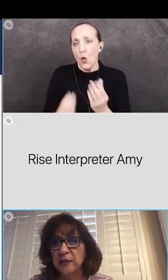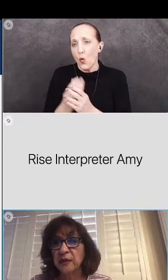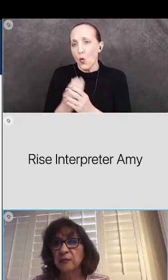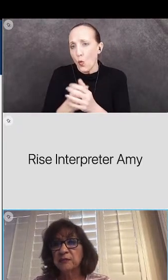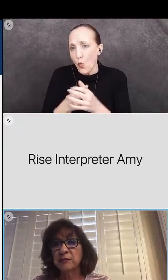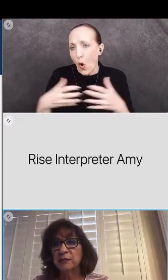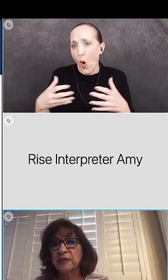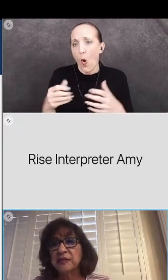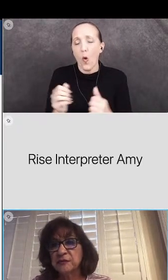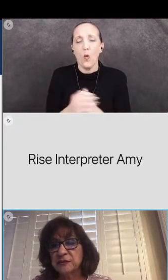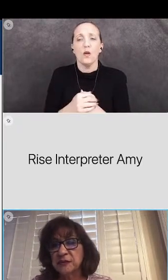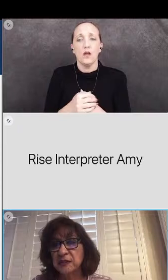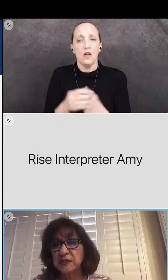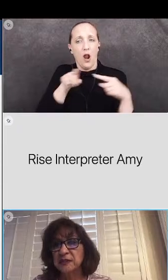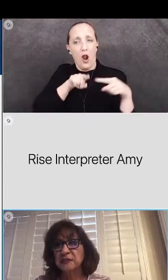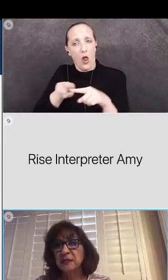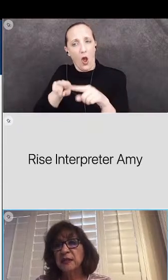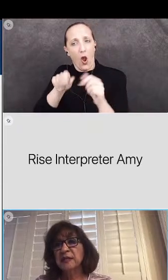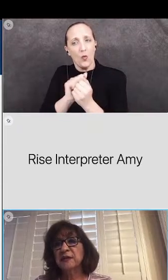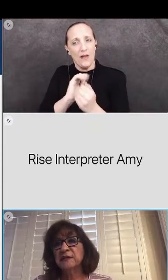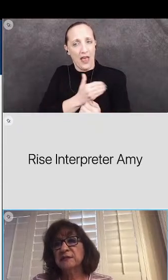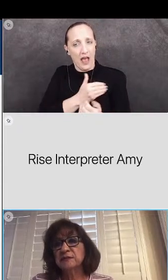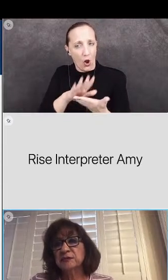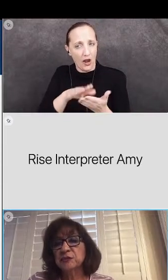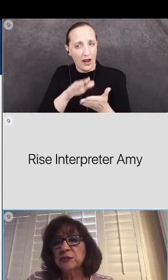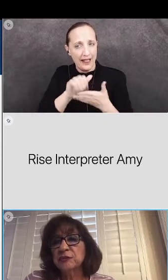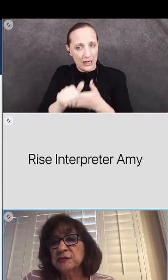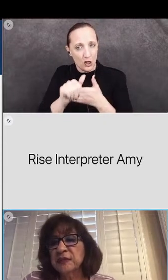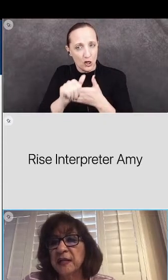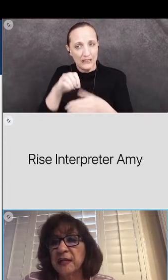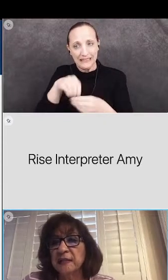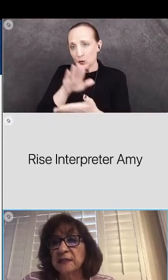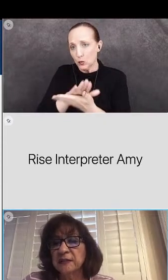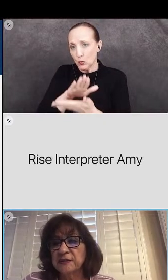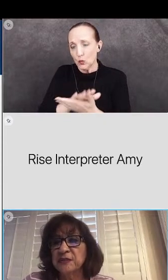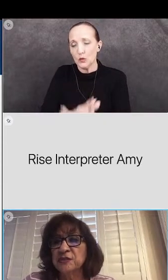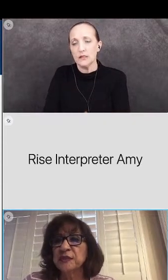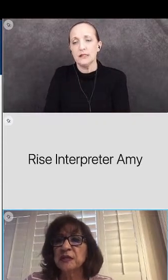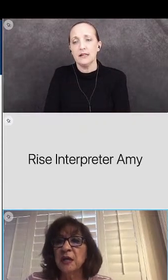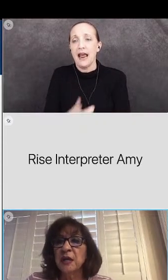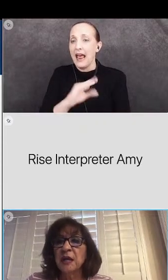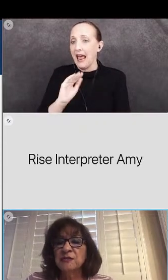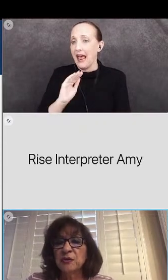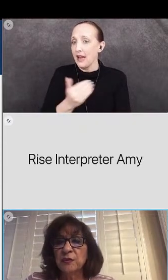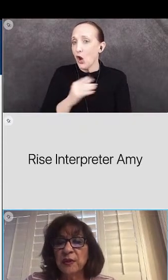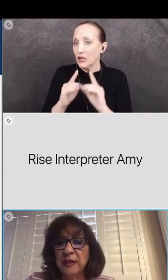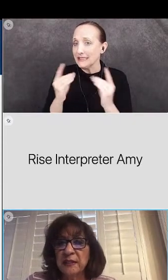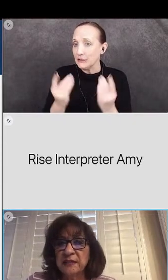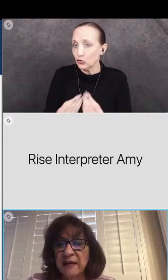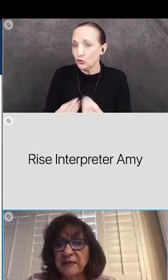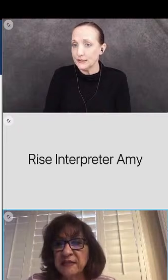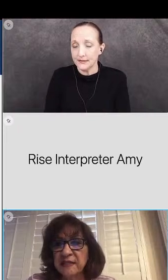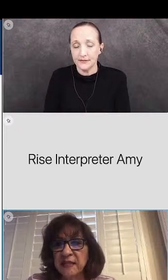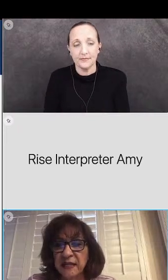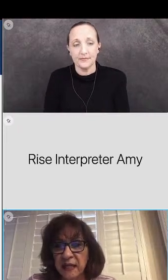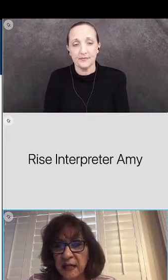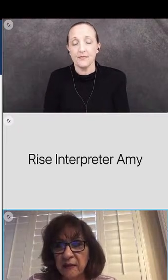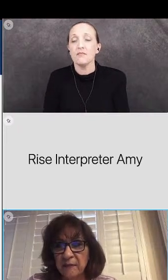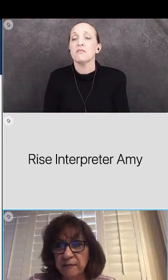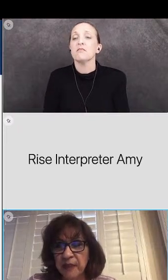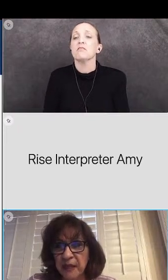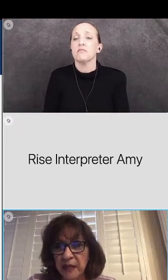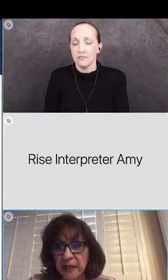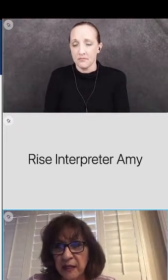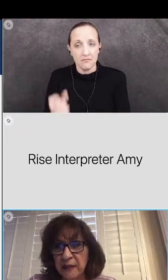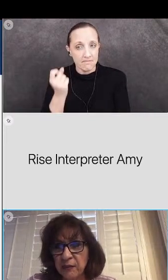with with the leaders in the in our schools and our district. So, as having said that